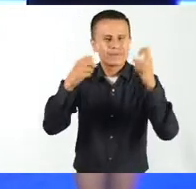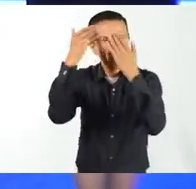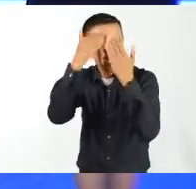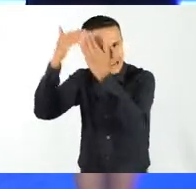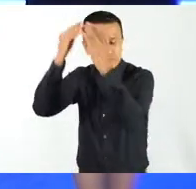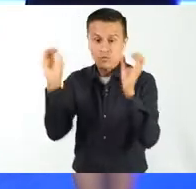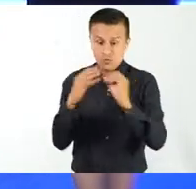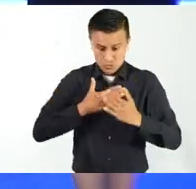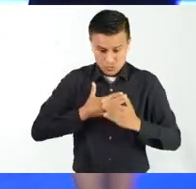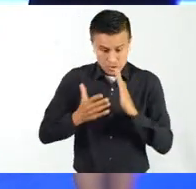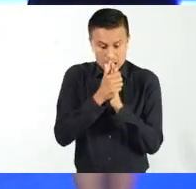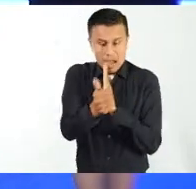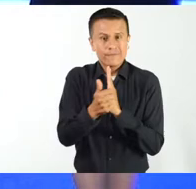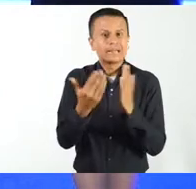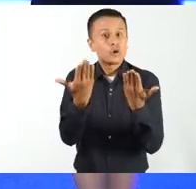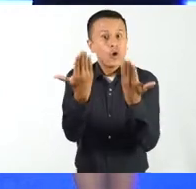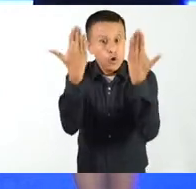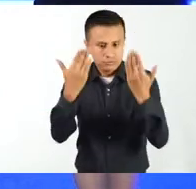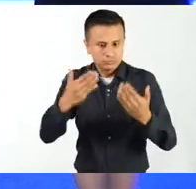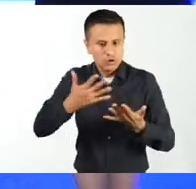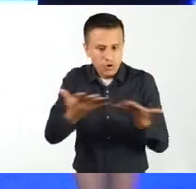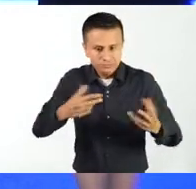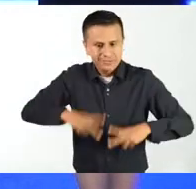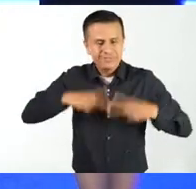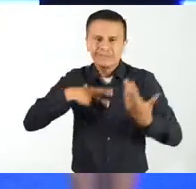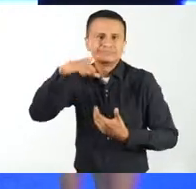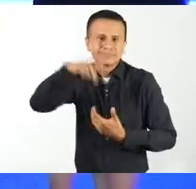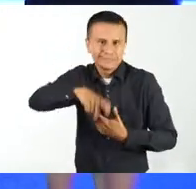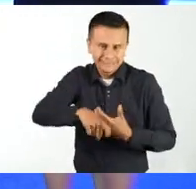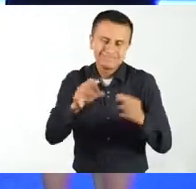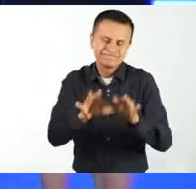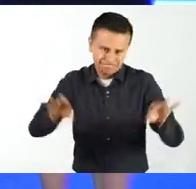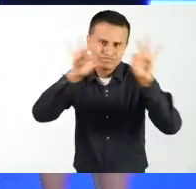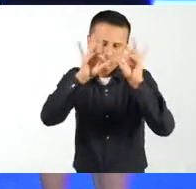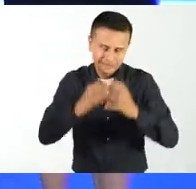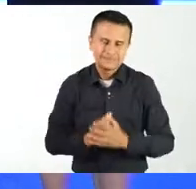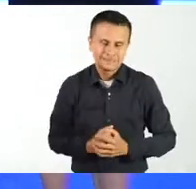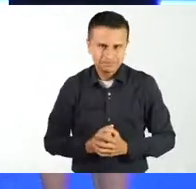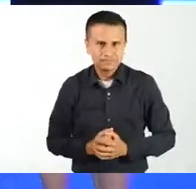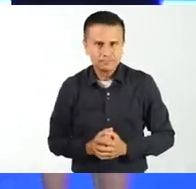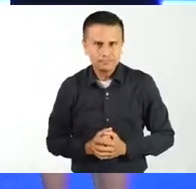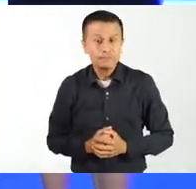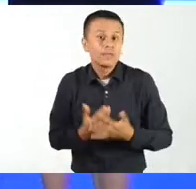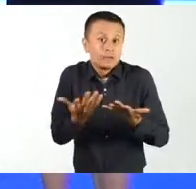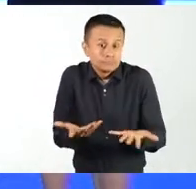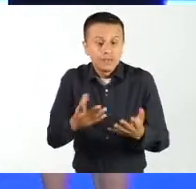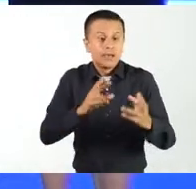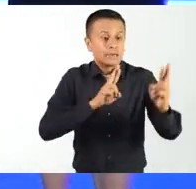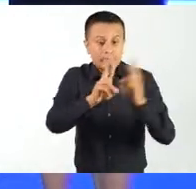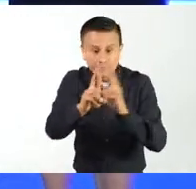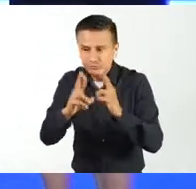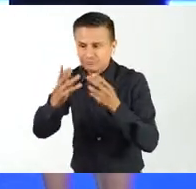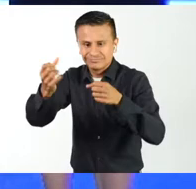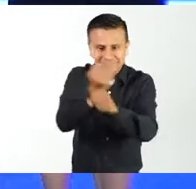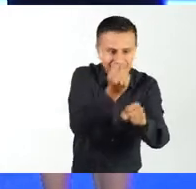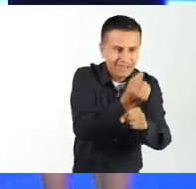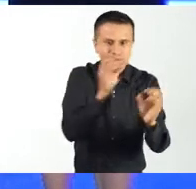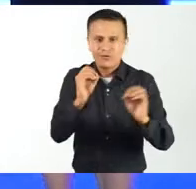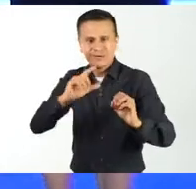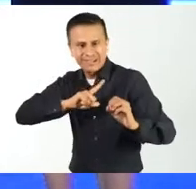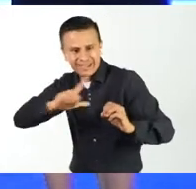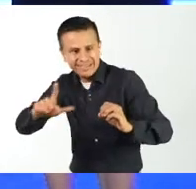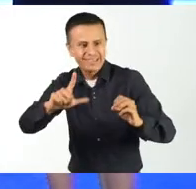lot about social and emotional learning today. We heard a lot about the importance of not just skills and